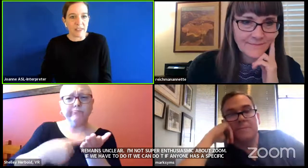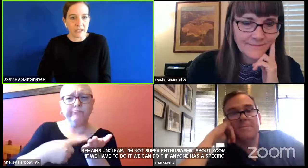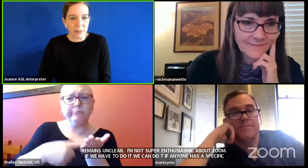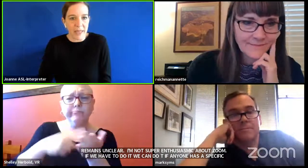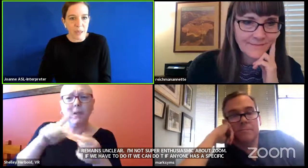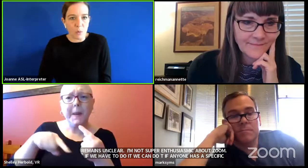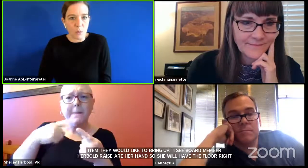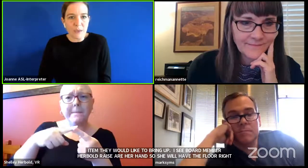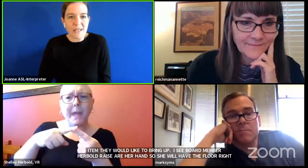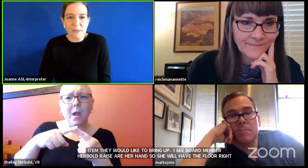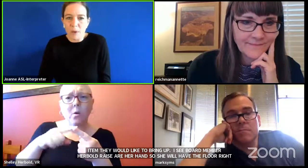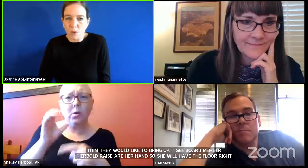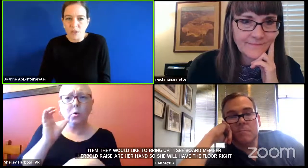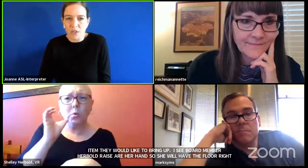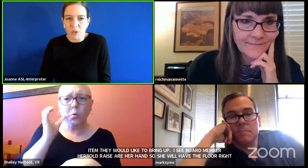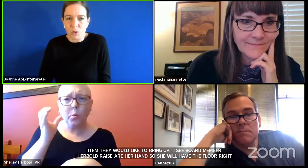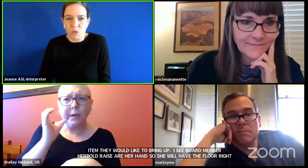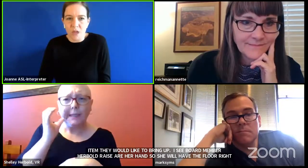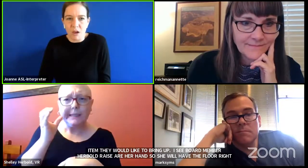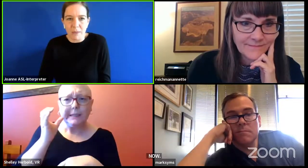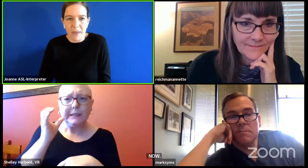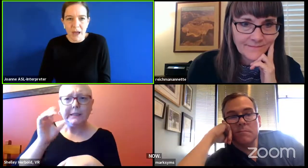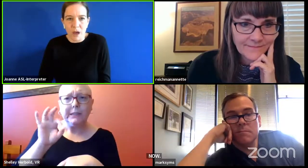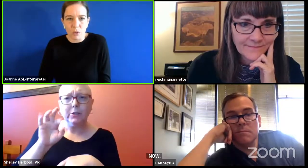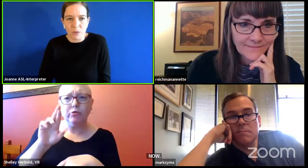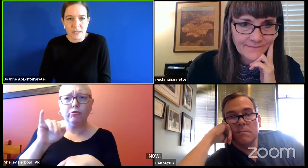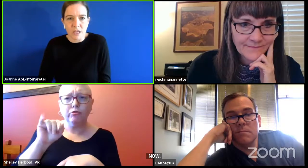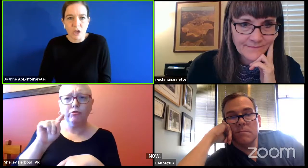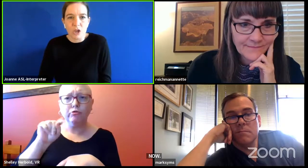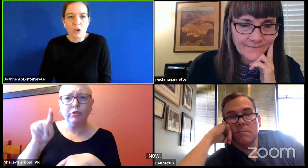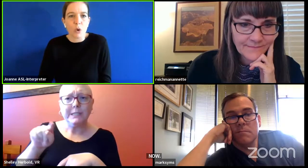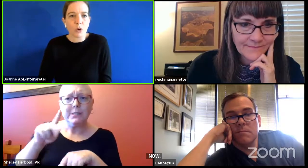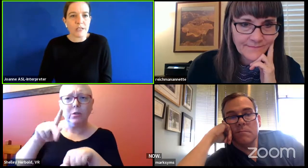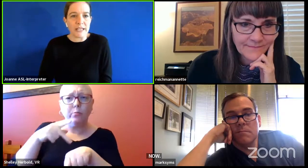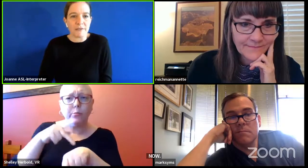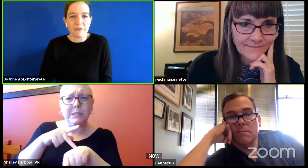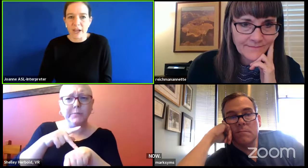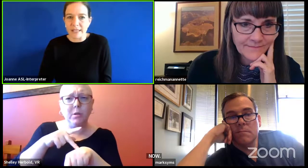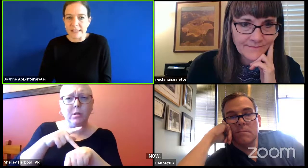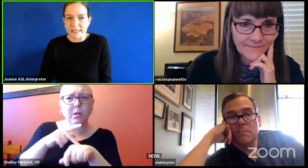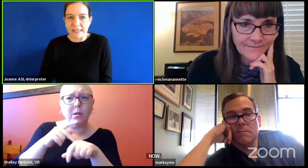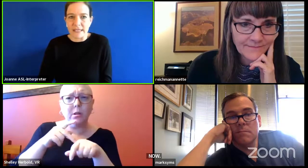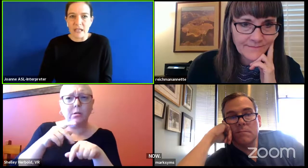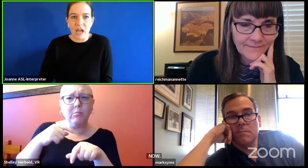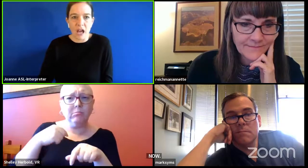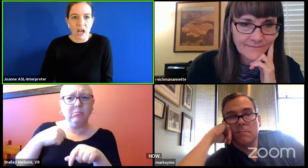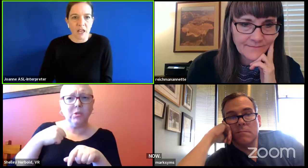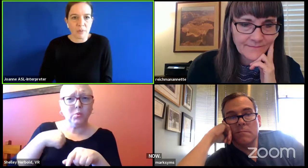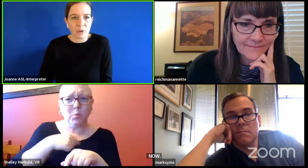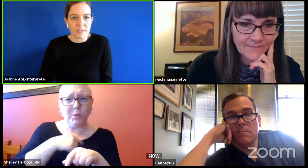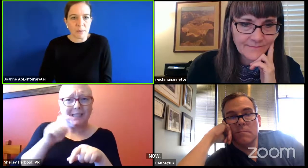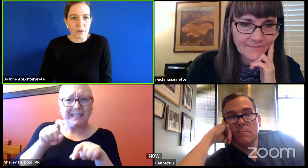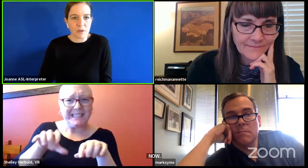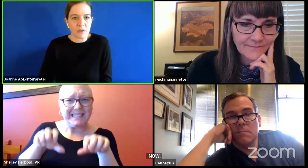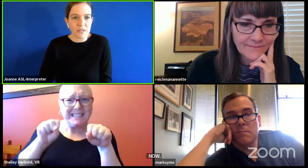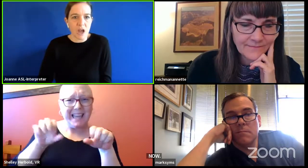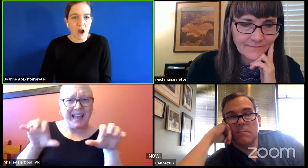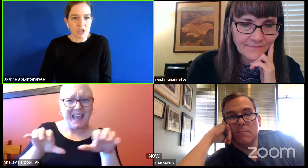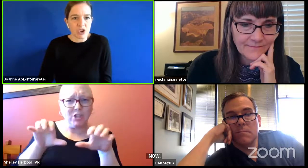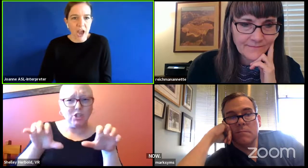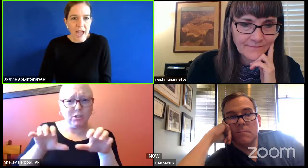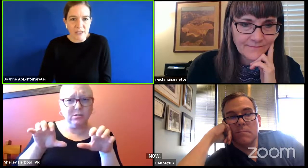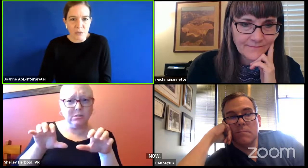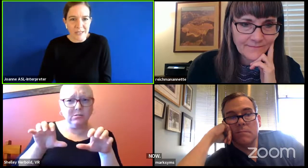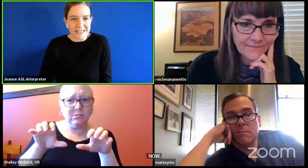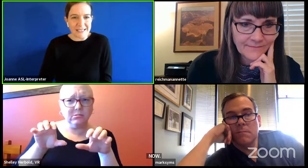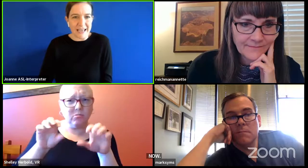sidetrack a little bit were we supposed to talk about courtney fritz uh the principal's